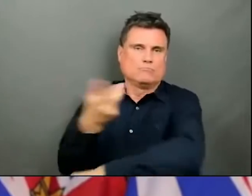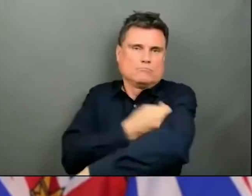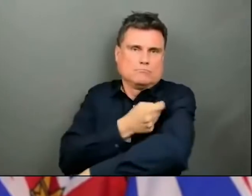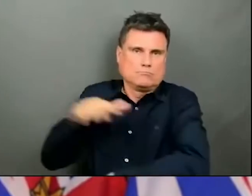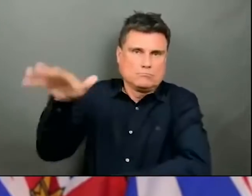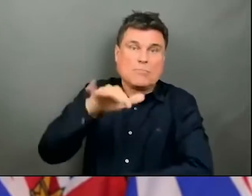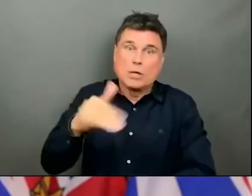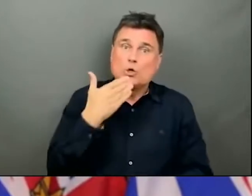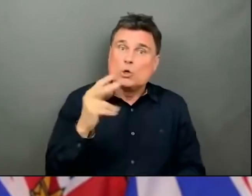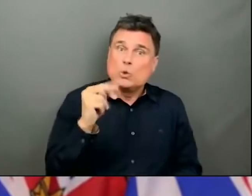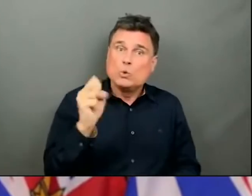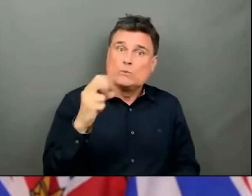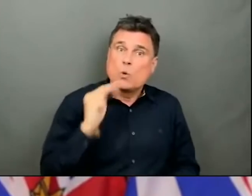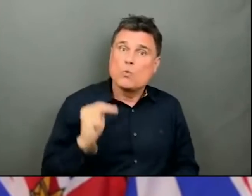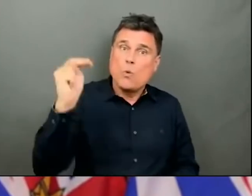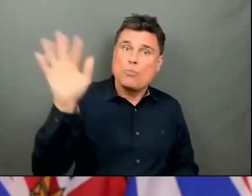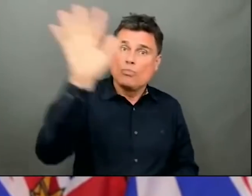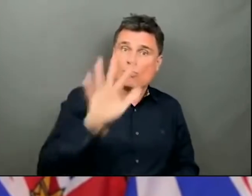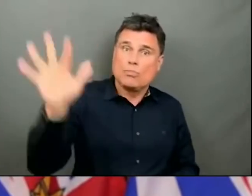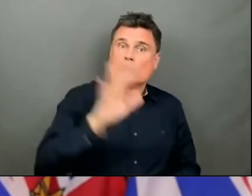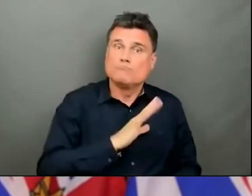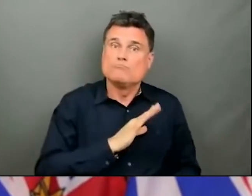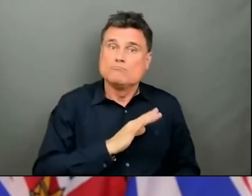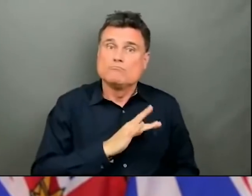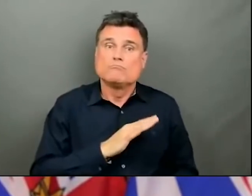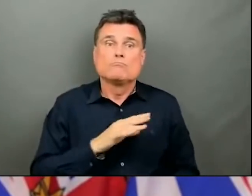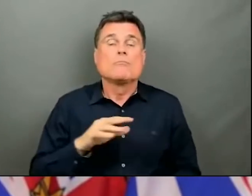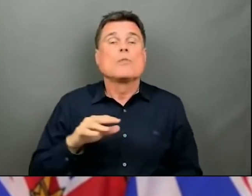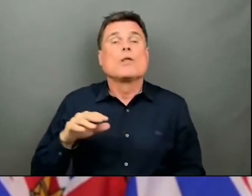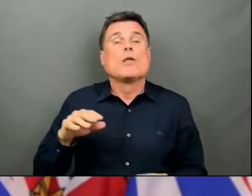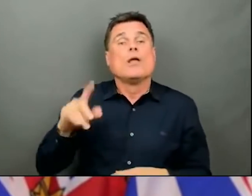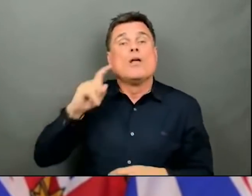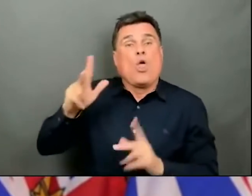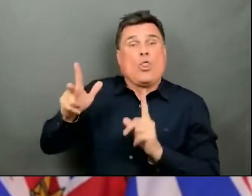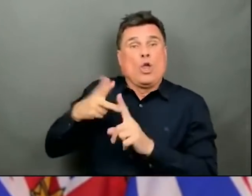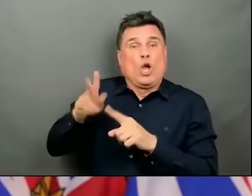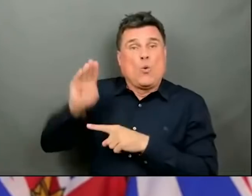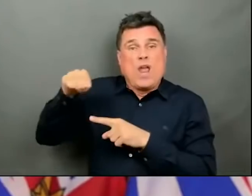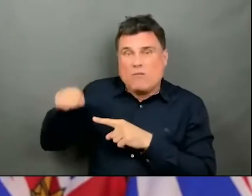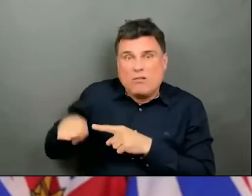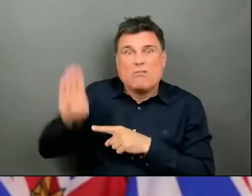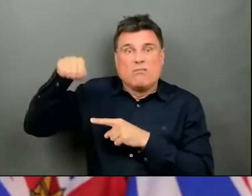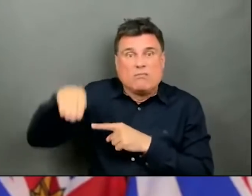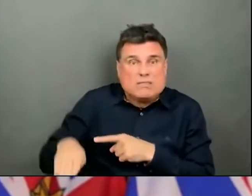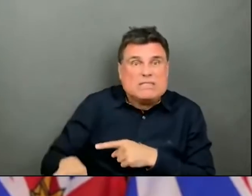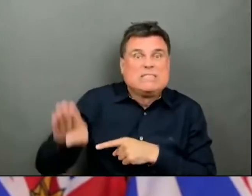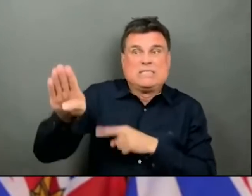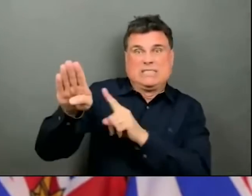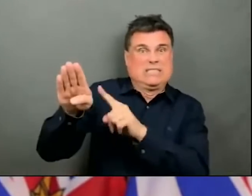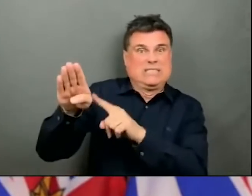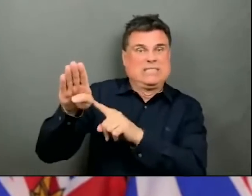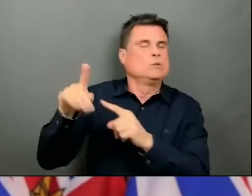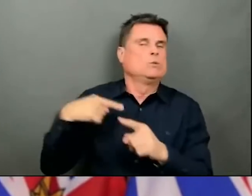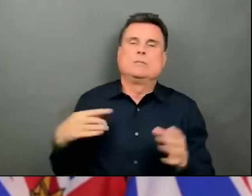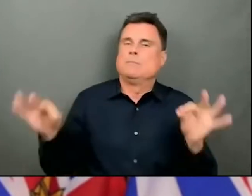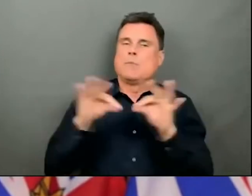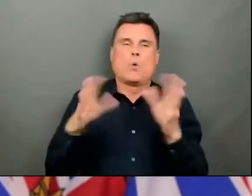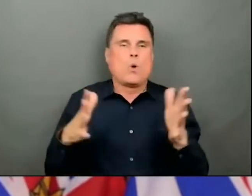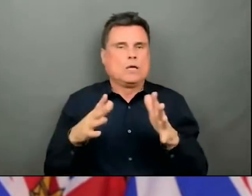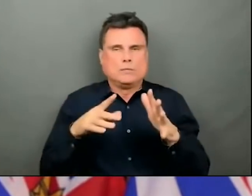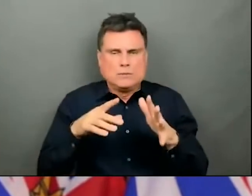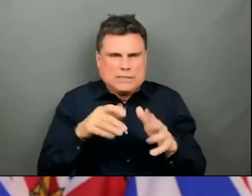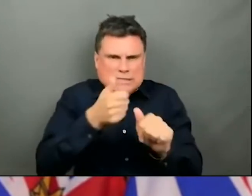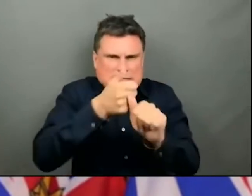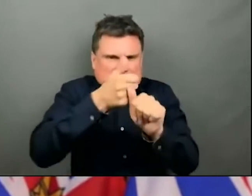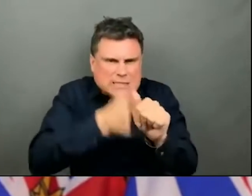think, the essential truth of our BC fight. Everyone involved in delivering health care we rely on. Everyone involved in delivering the surgeries we